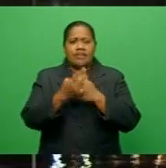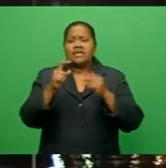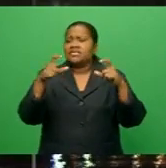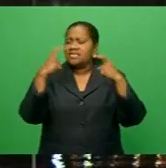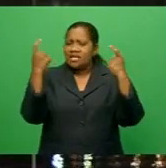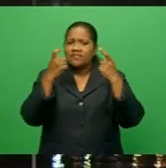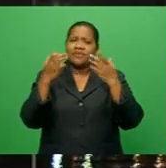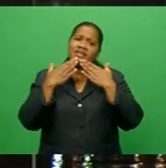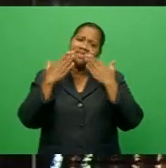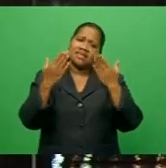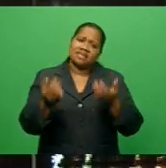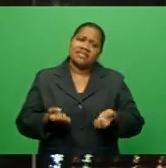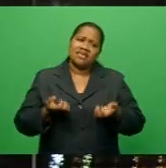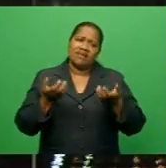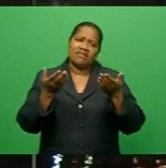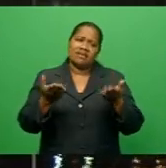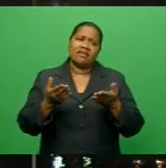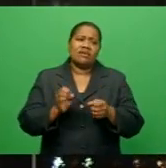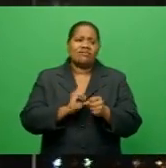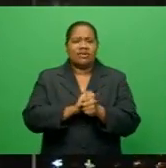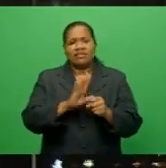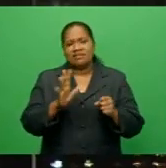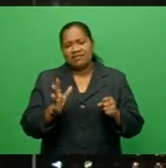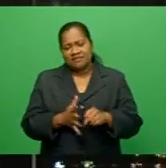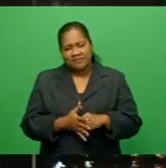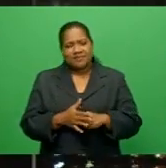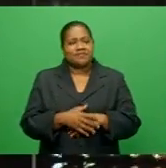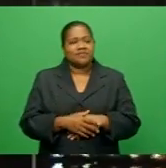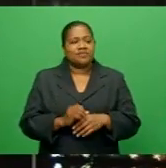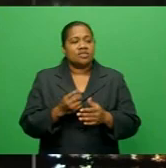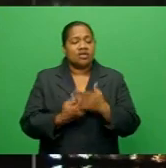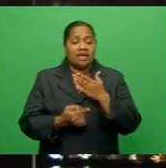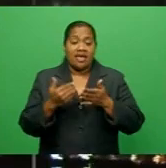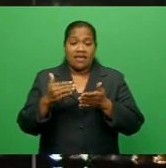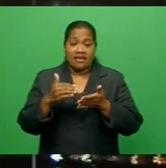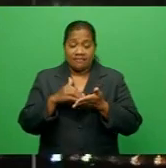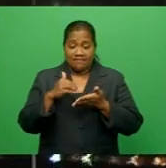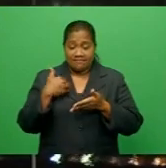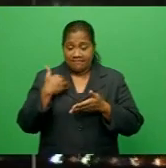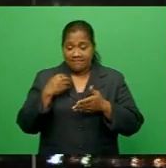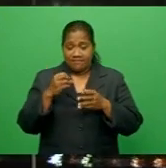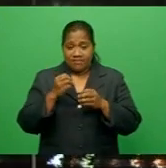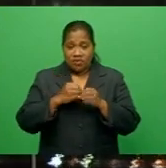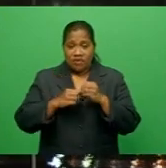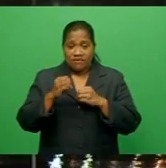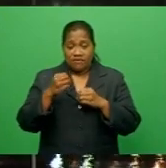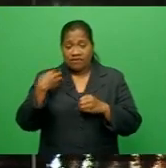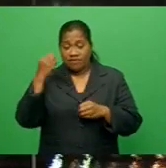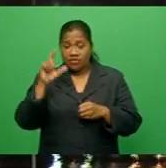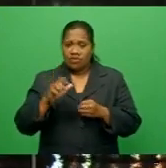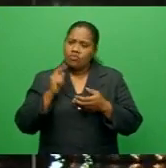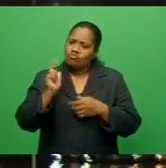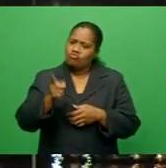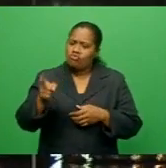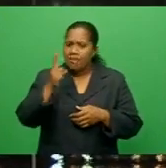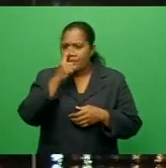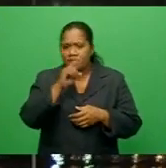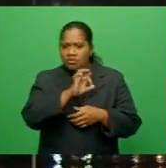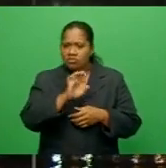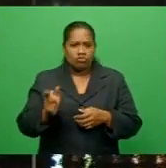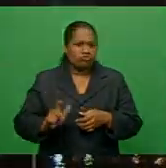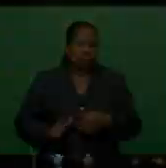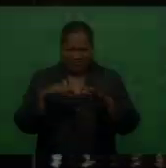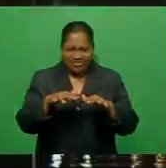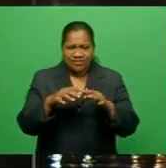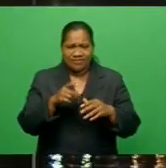Thanksgiving transformed by the COVID-19 pandemic. Health officials have warned people not to travel, but it may have fallen on deaf